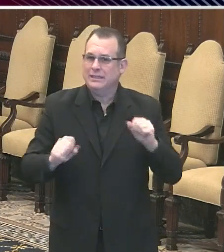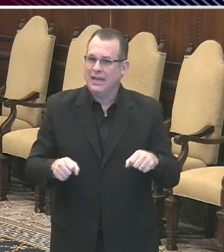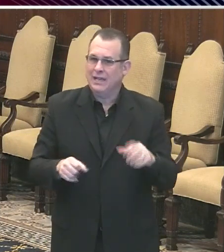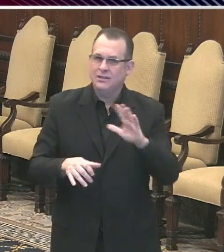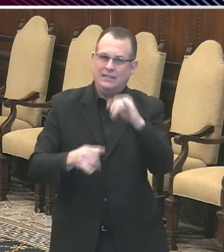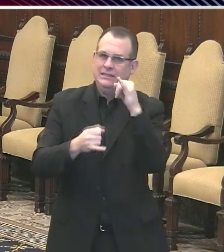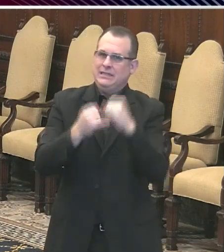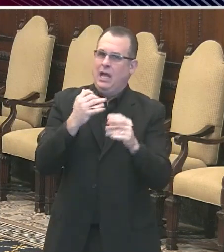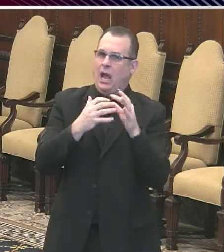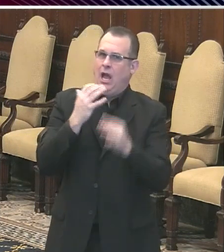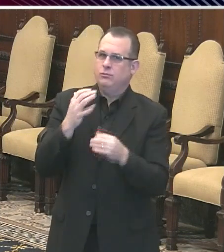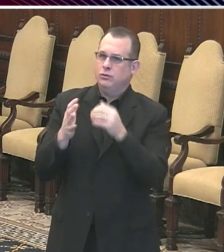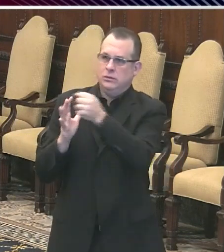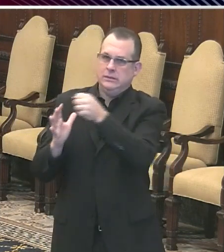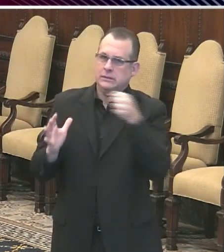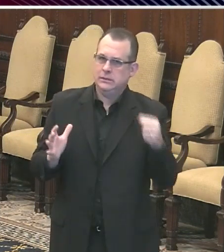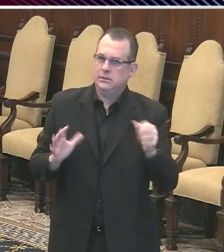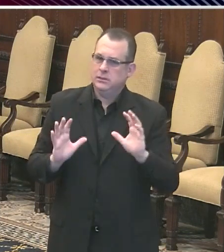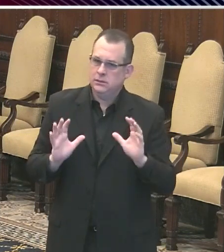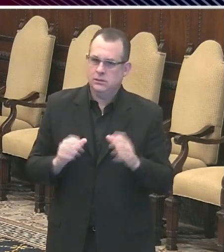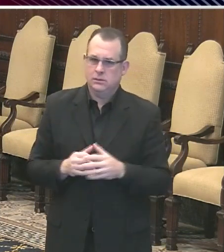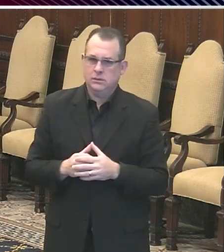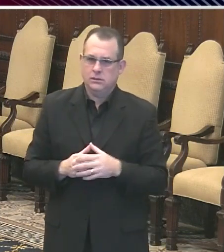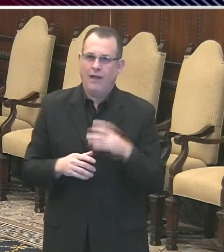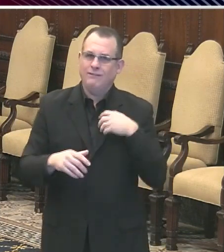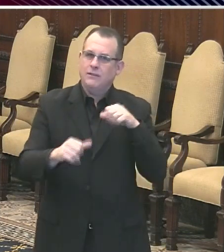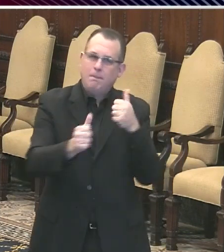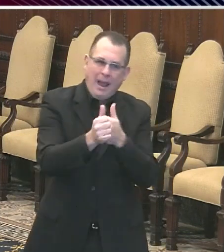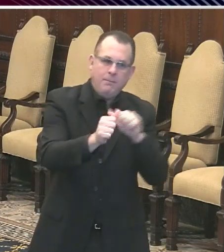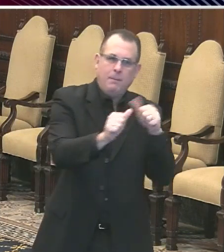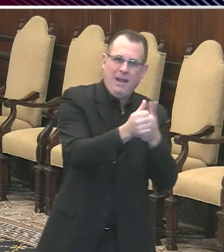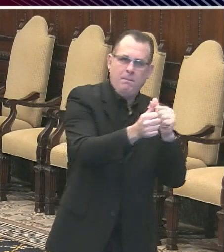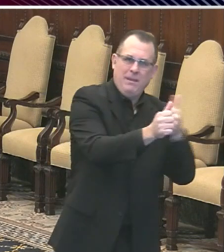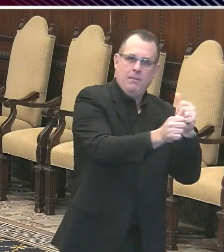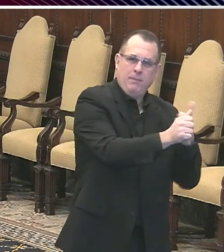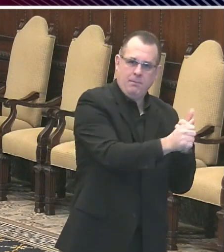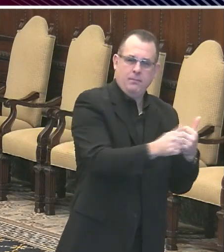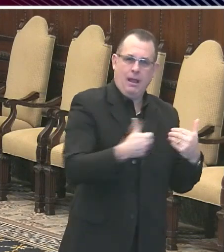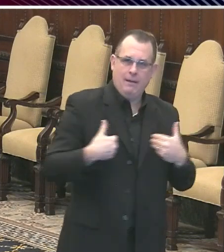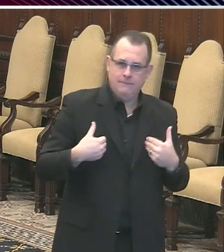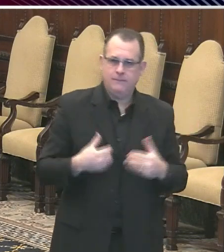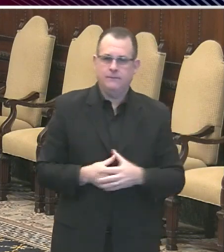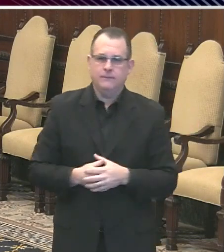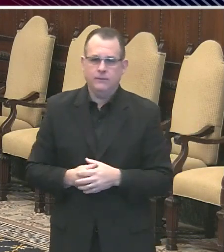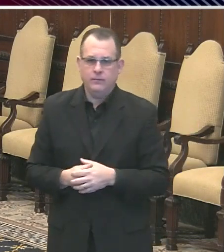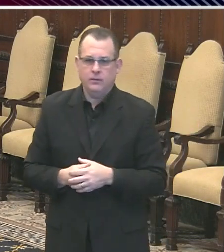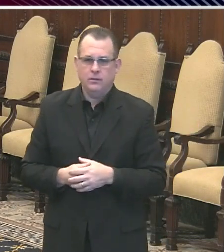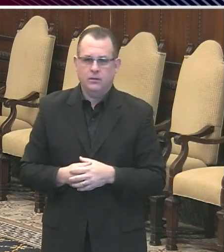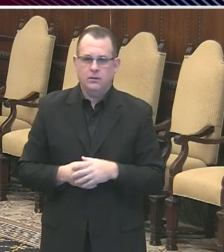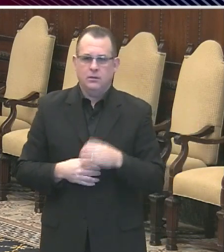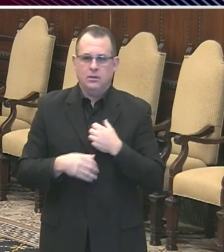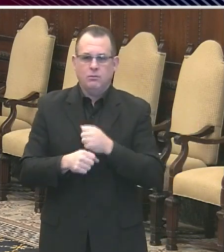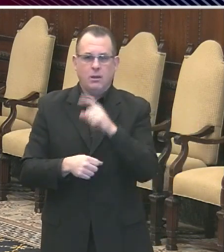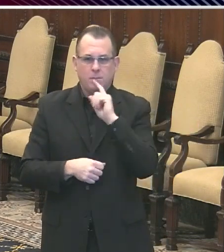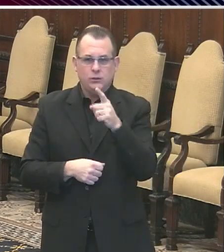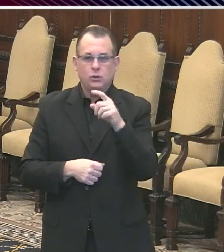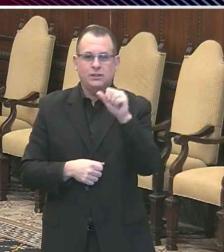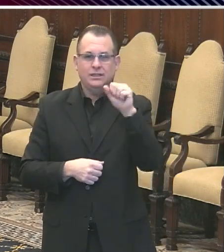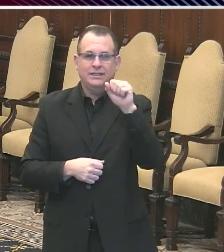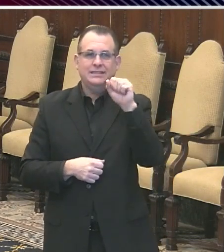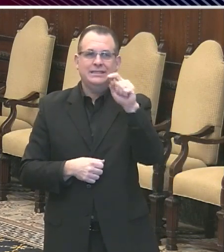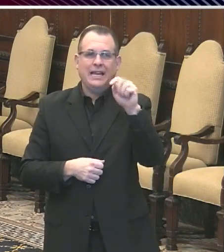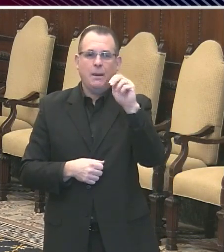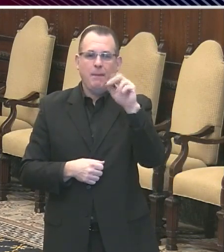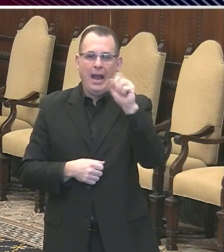But again, we have, we have contingency plans in place to make sure that the folks at St. Monica and any other nursing home that could, that could experience